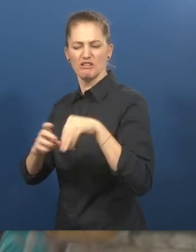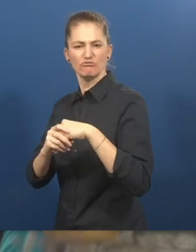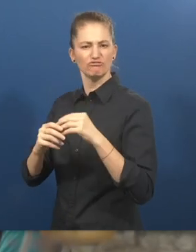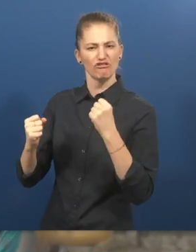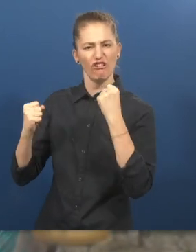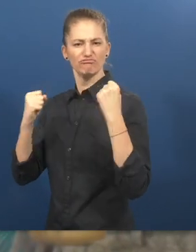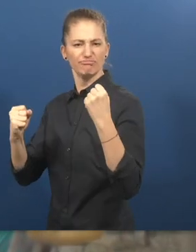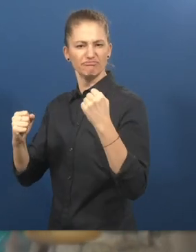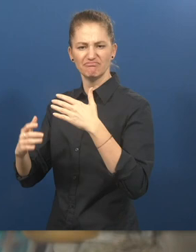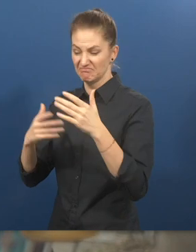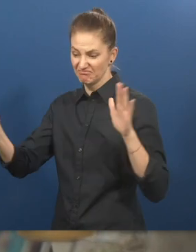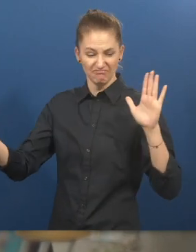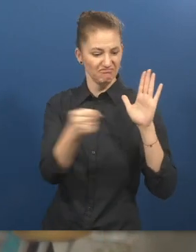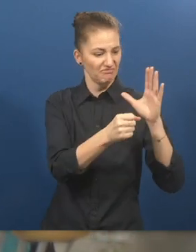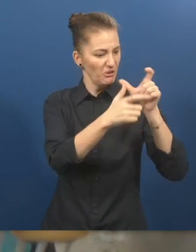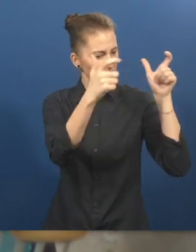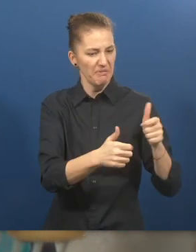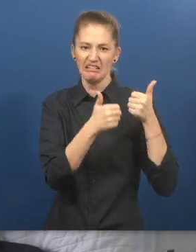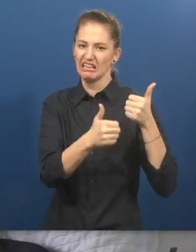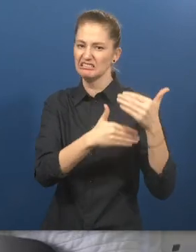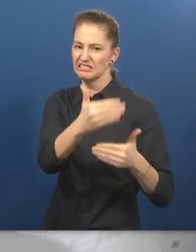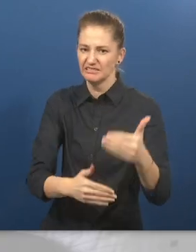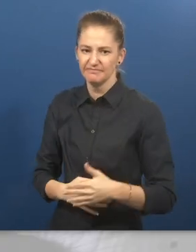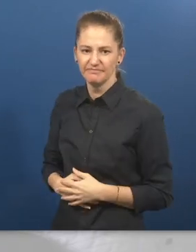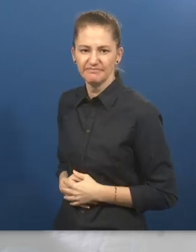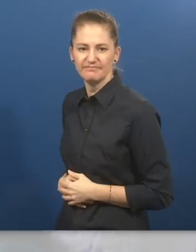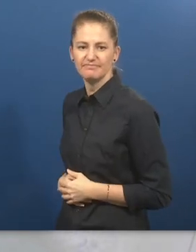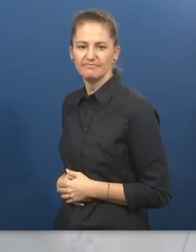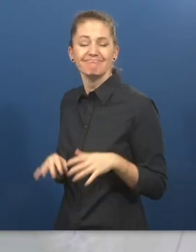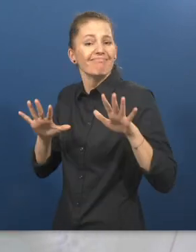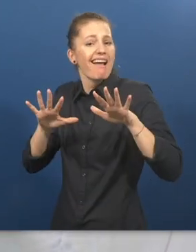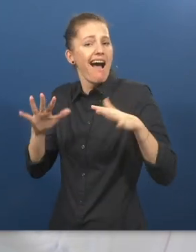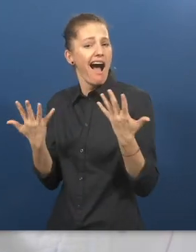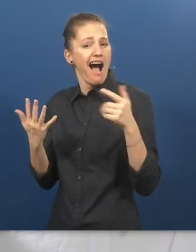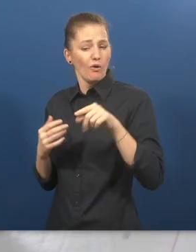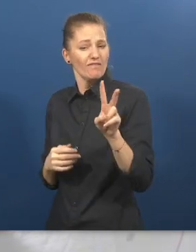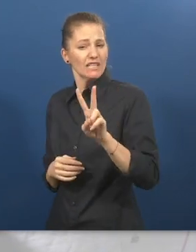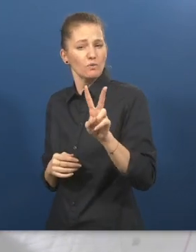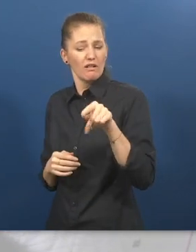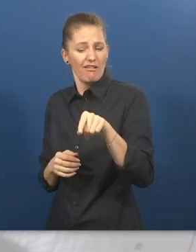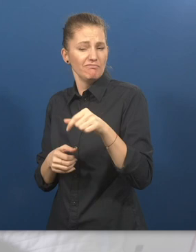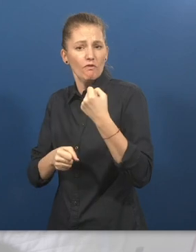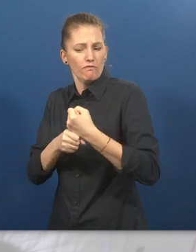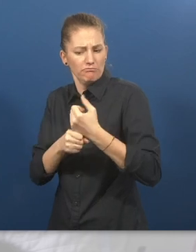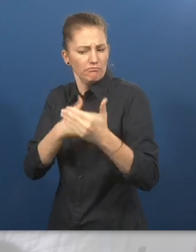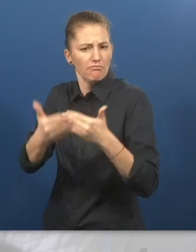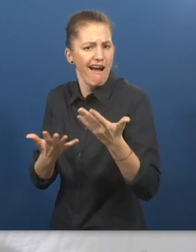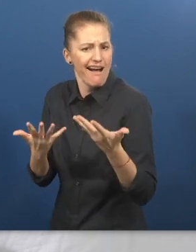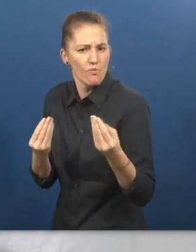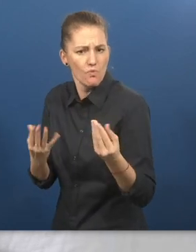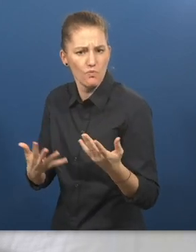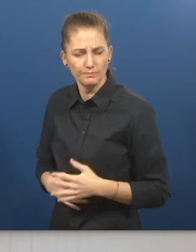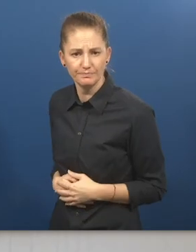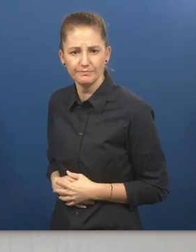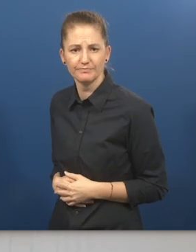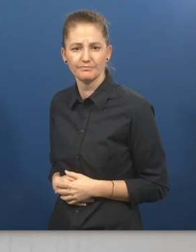People sitting and laughing together. How does Virtual A-Han work? A person in bed with a notebook in